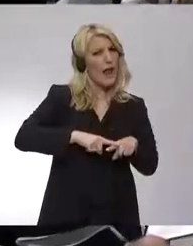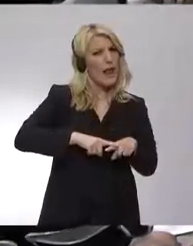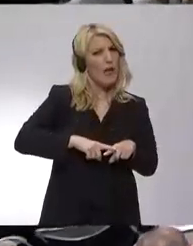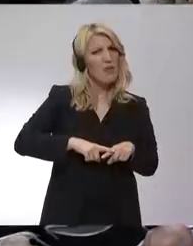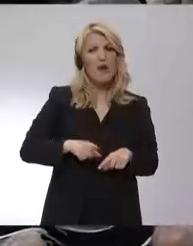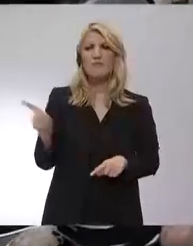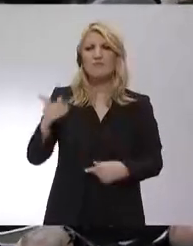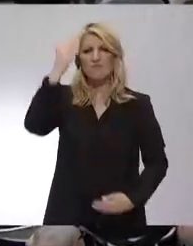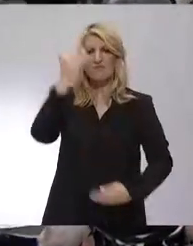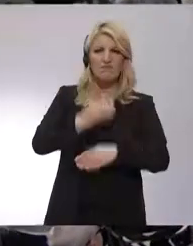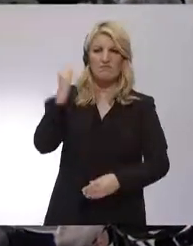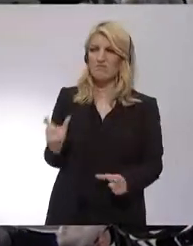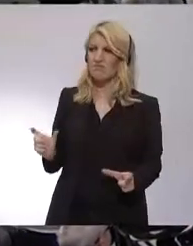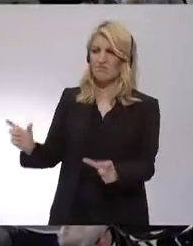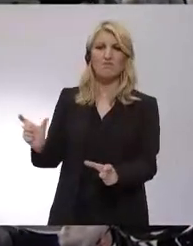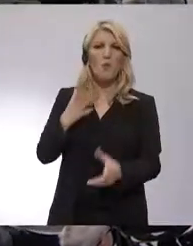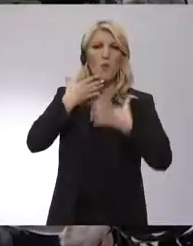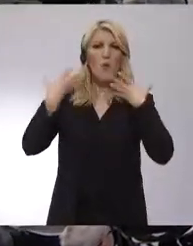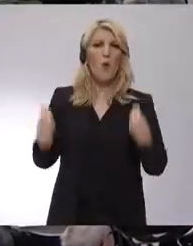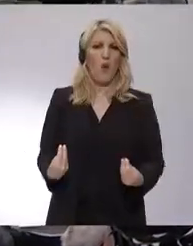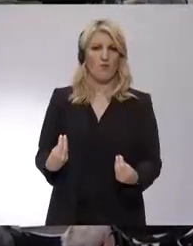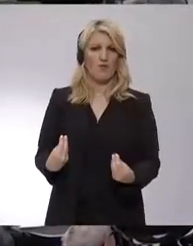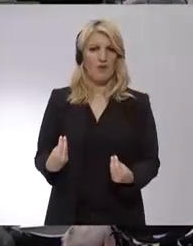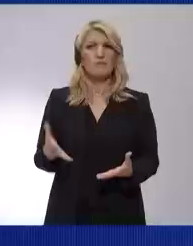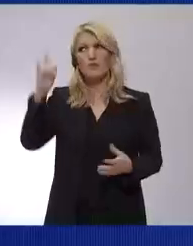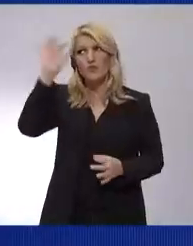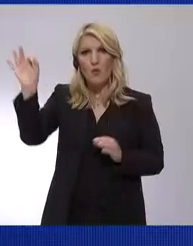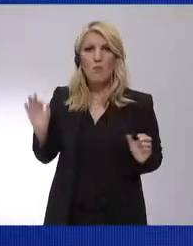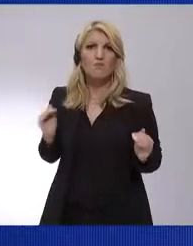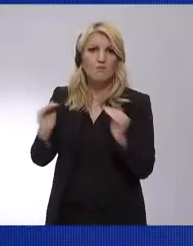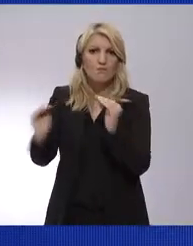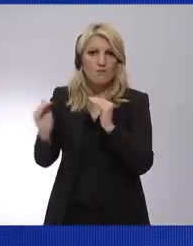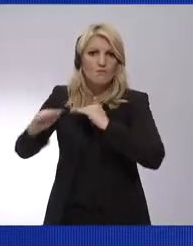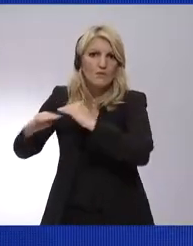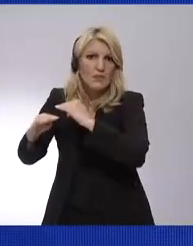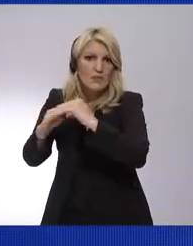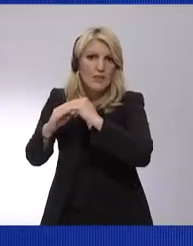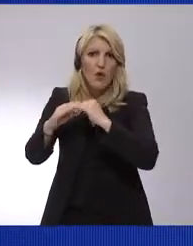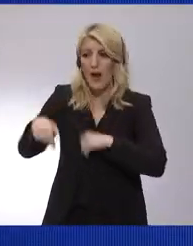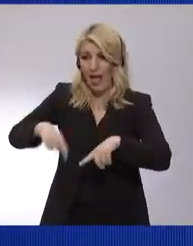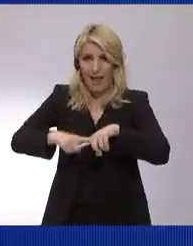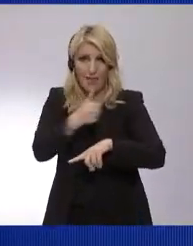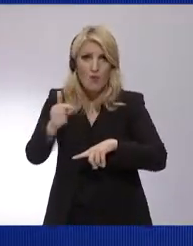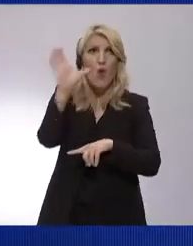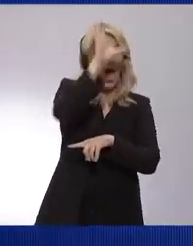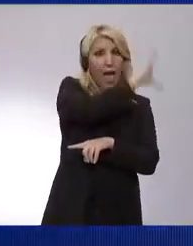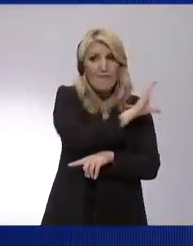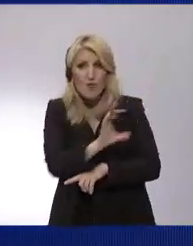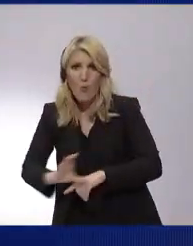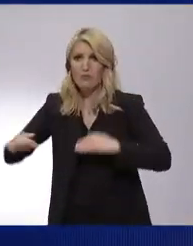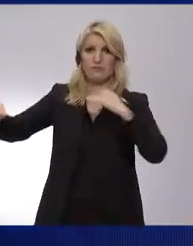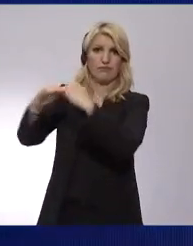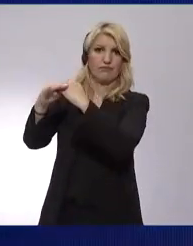president, Egypt, to show that together we can secure our borders, the state authorities